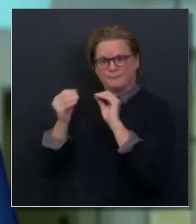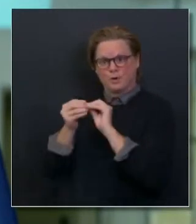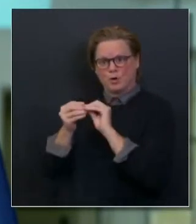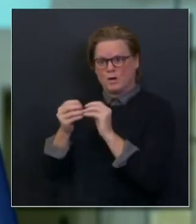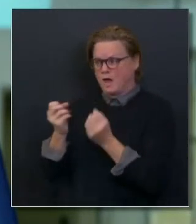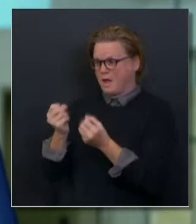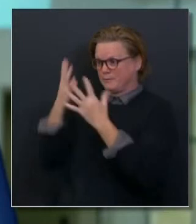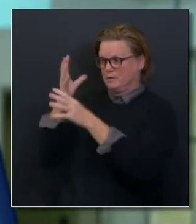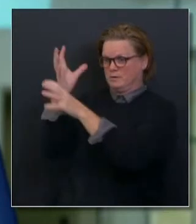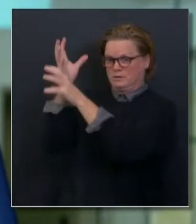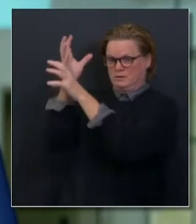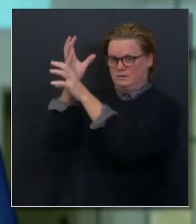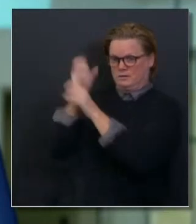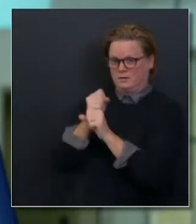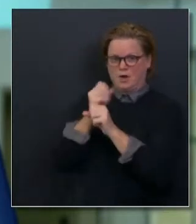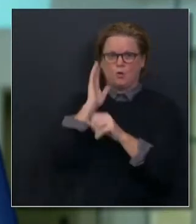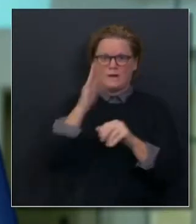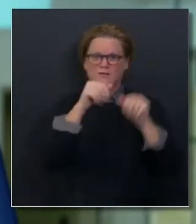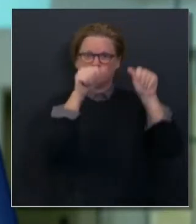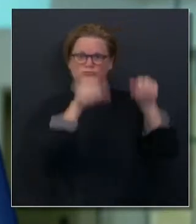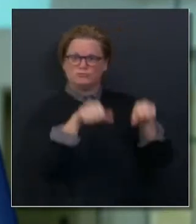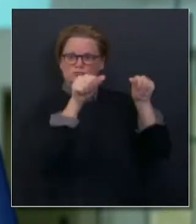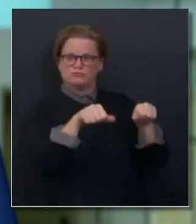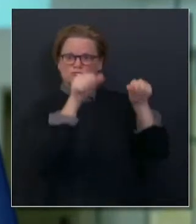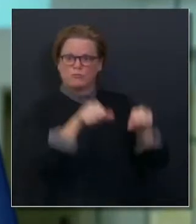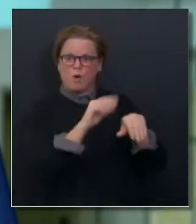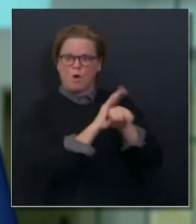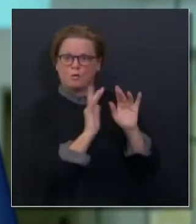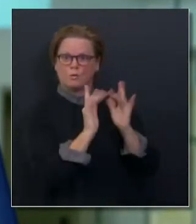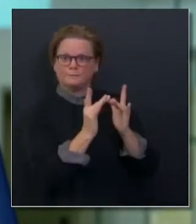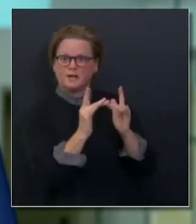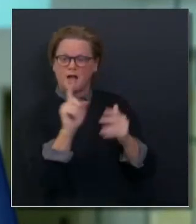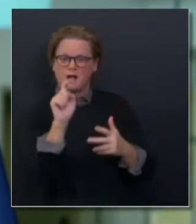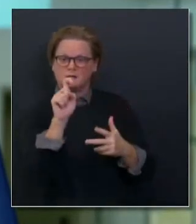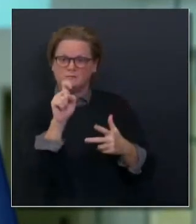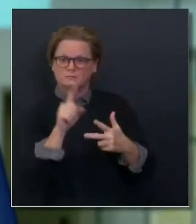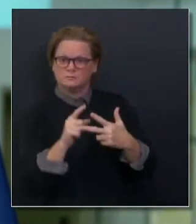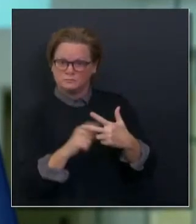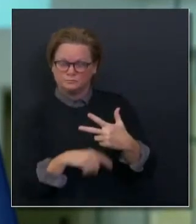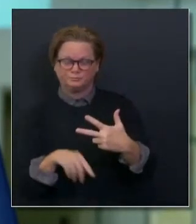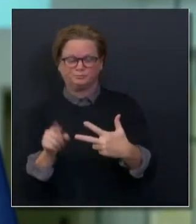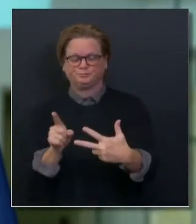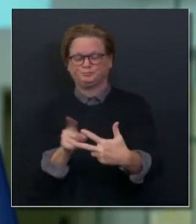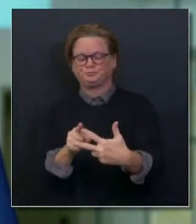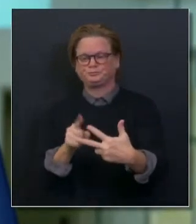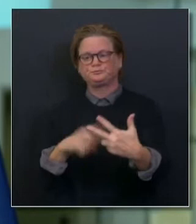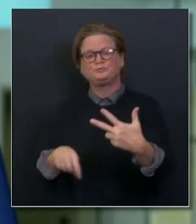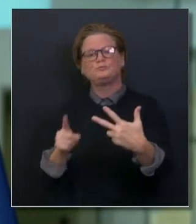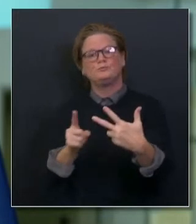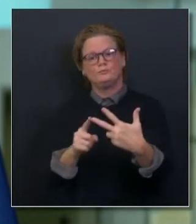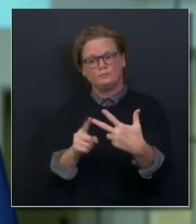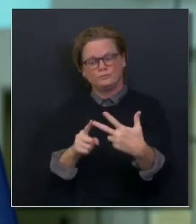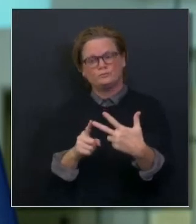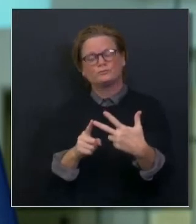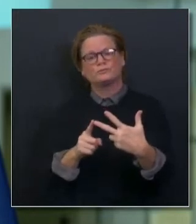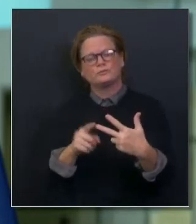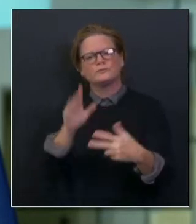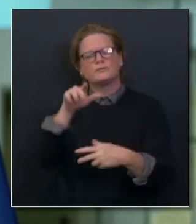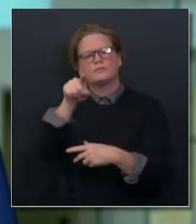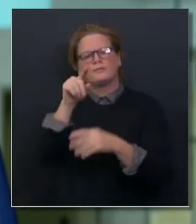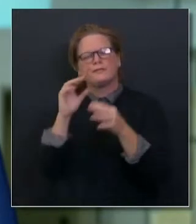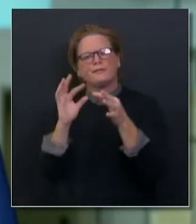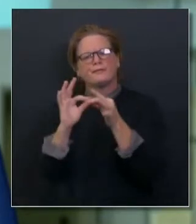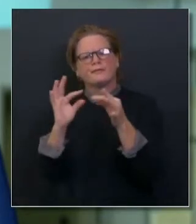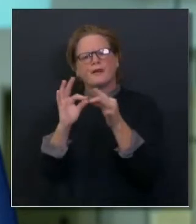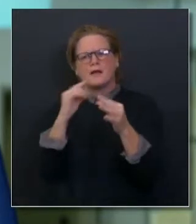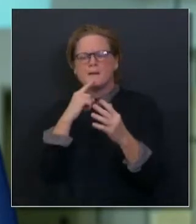And third, you mentioned last week that you wanted to make sure that people with means did not cut in the line and get ahead of more